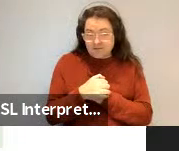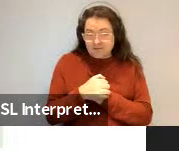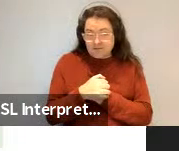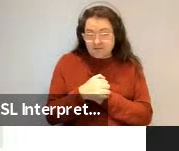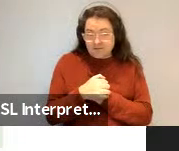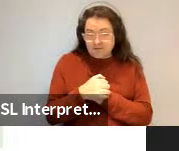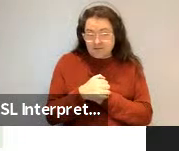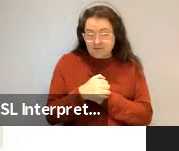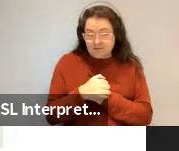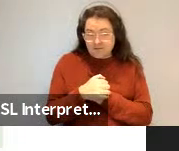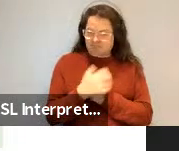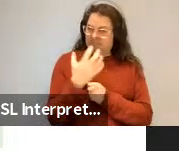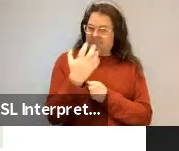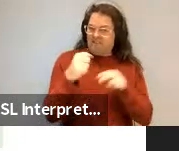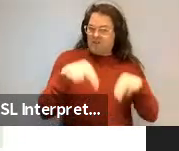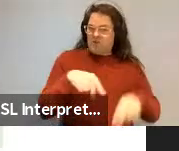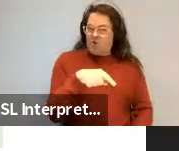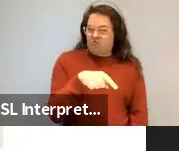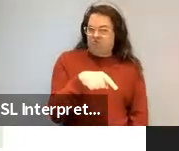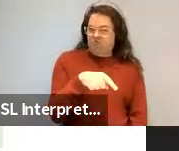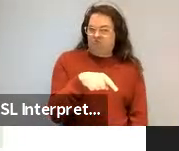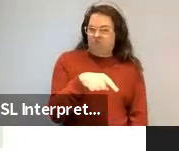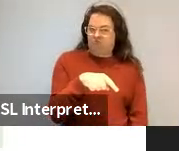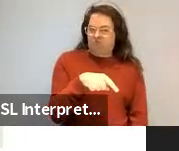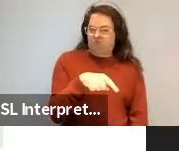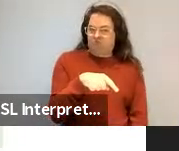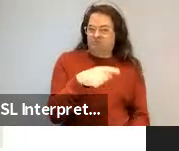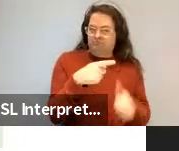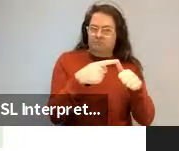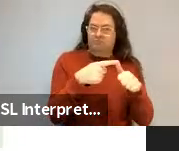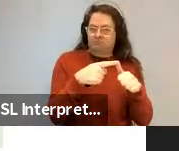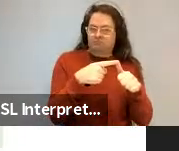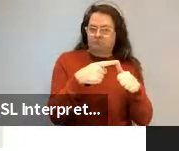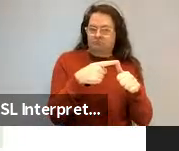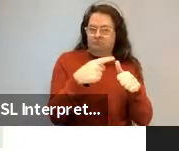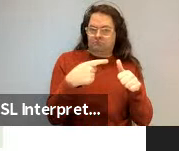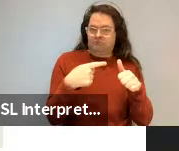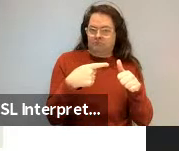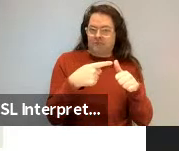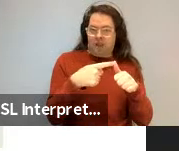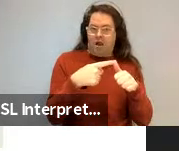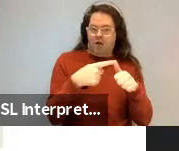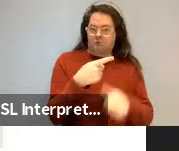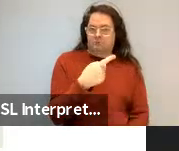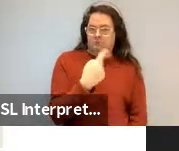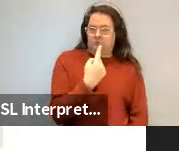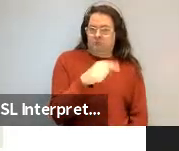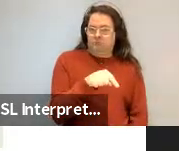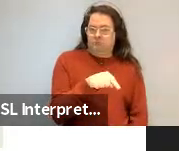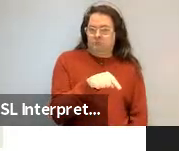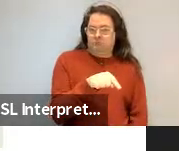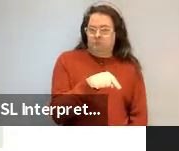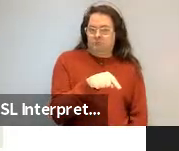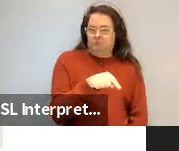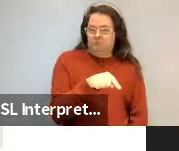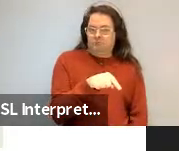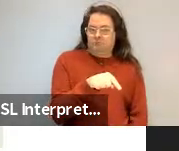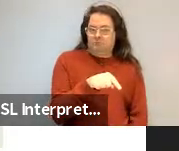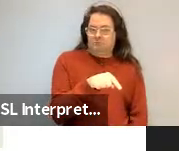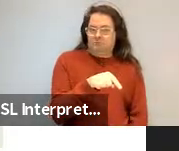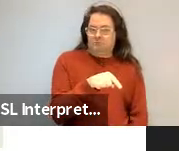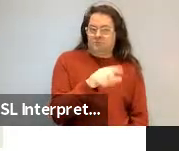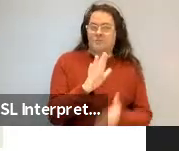I have a dog. That is a. And in support of this idea that, that this